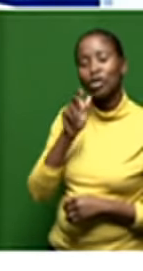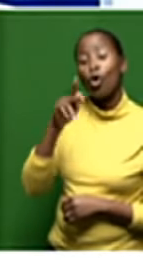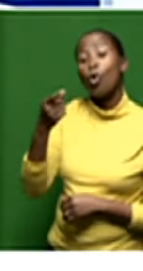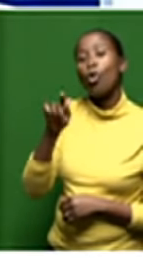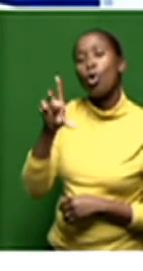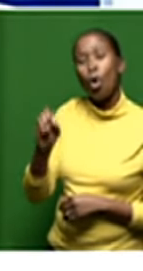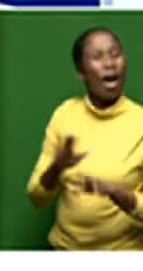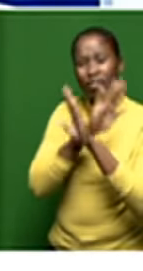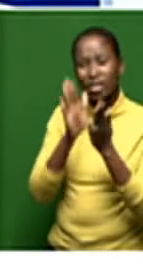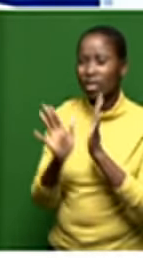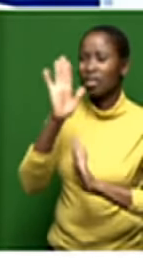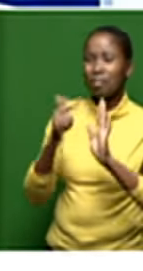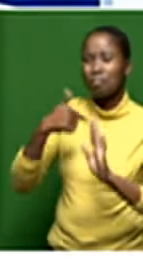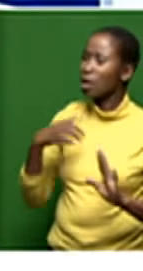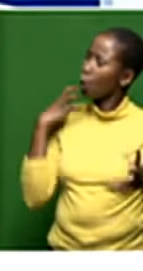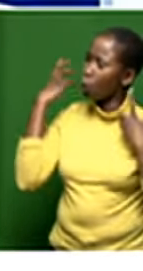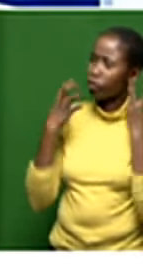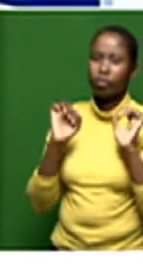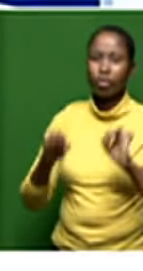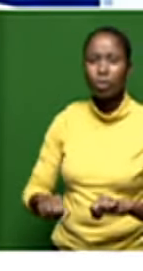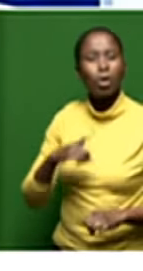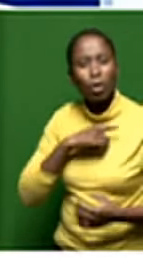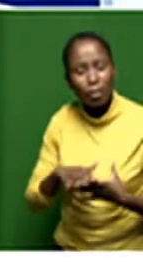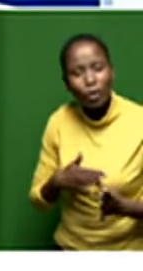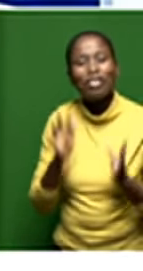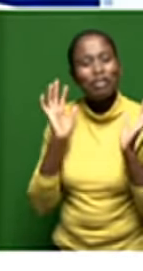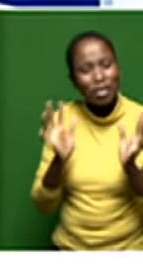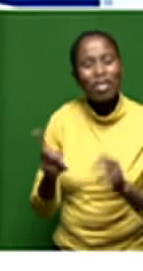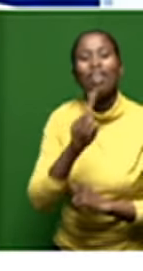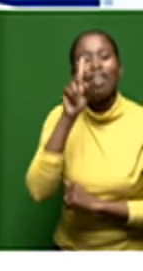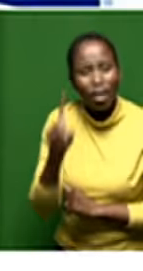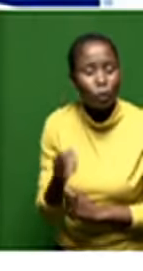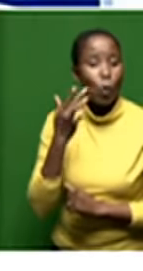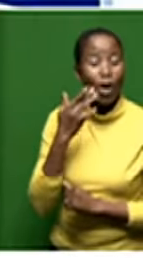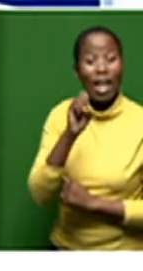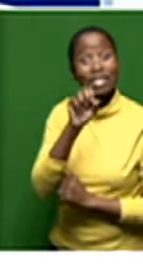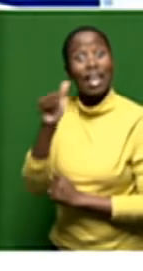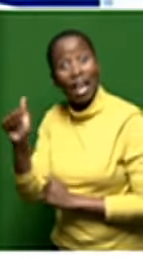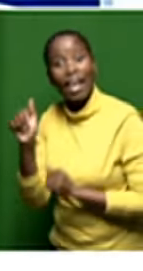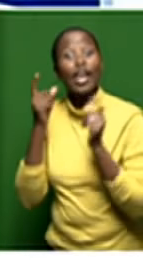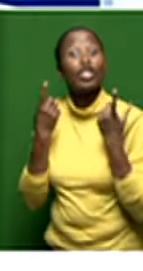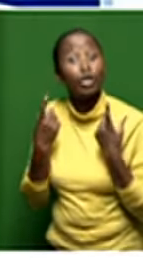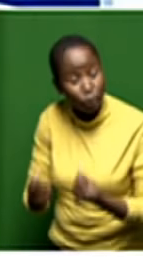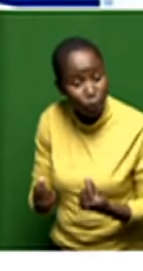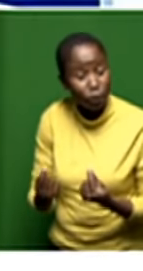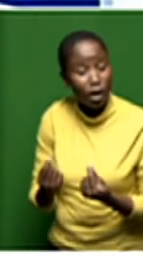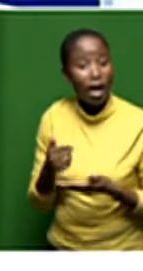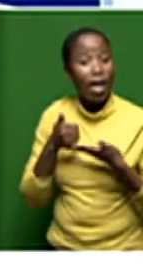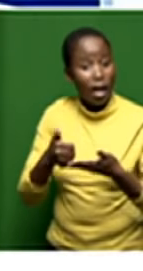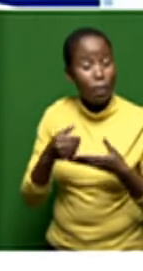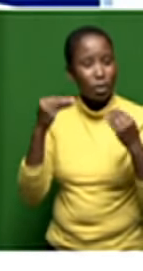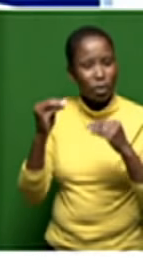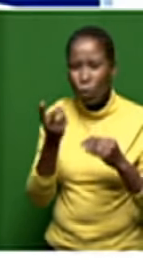confusing because we asked the questions at the time when saa went into business rescue what about the